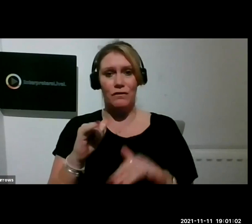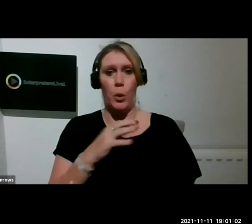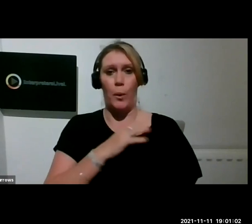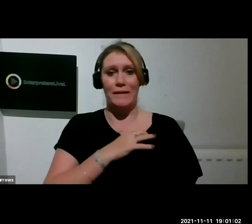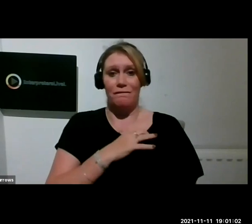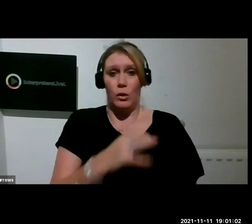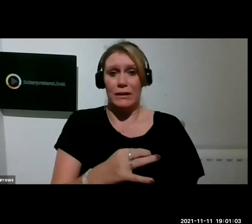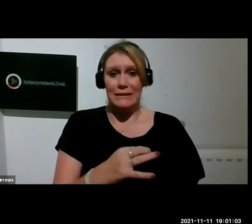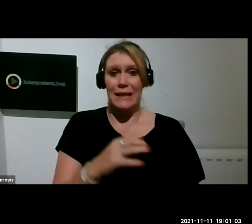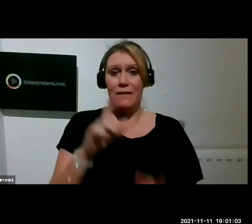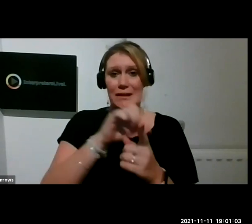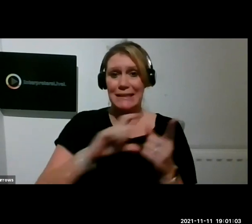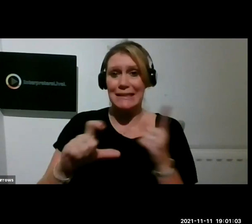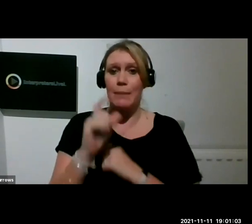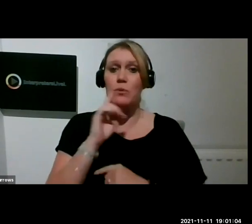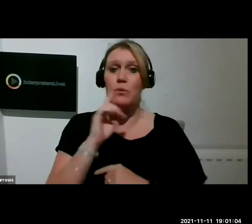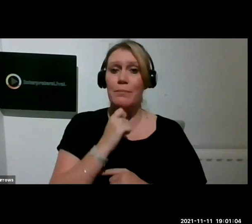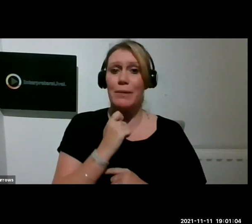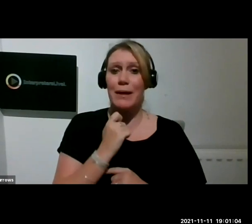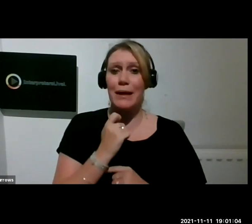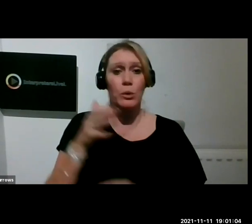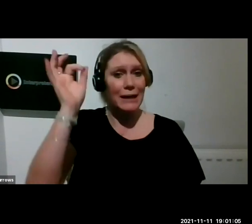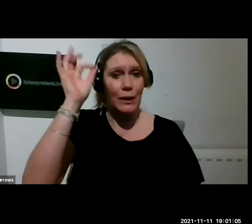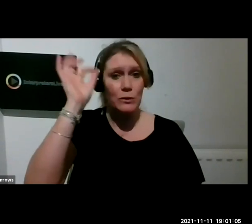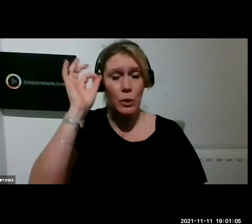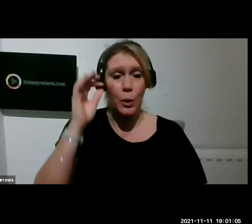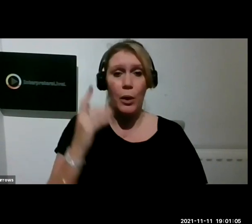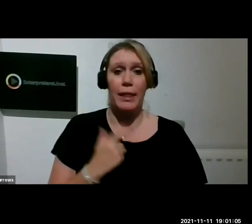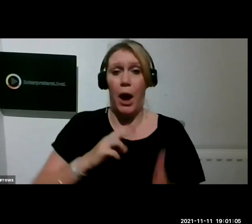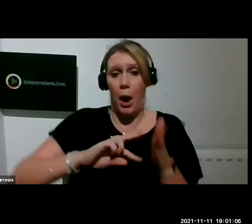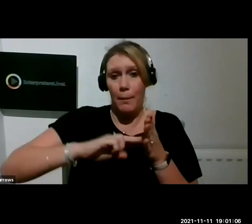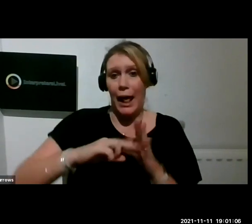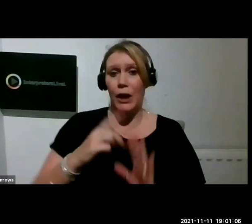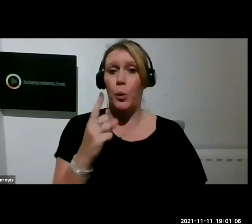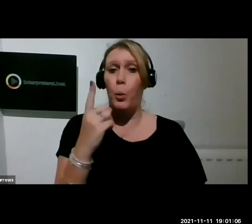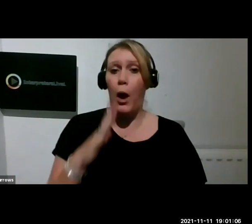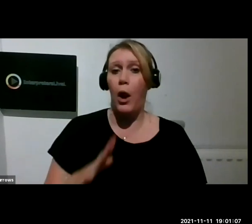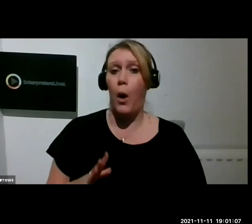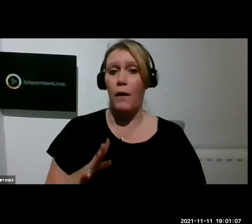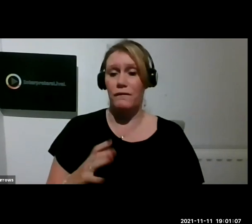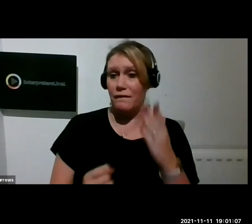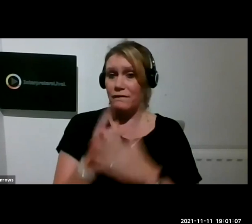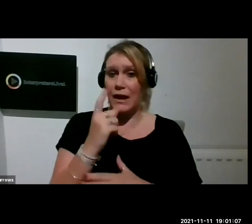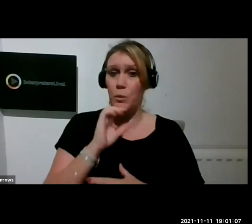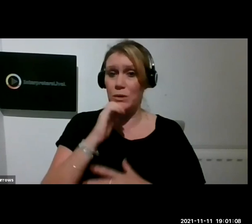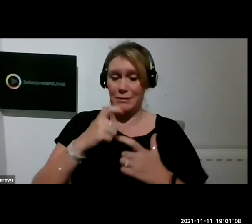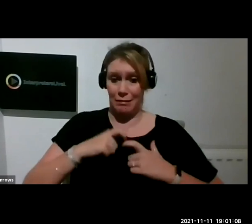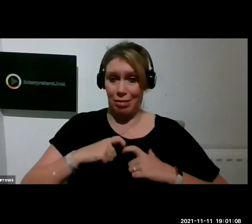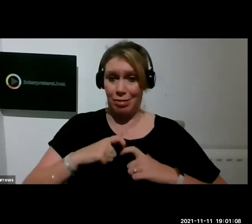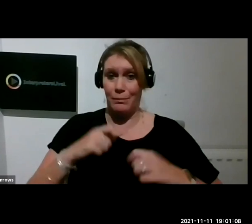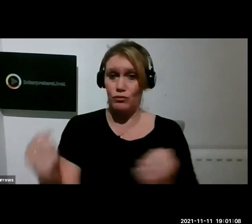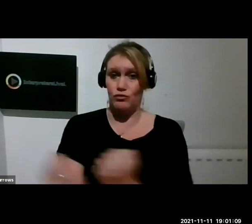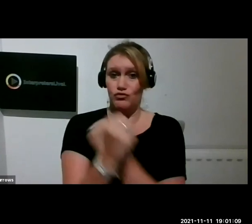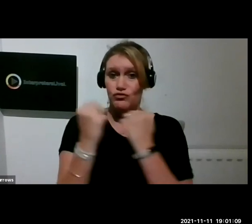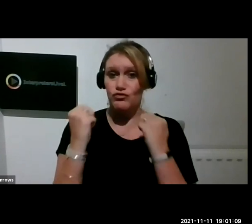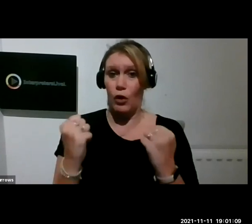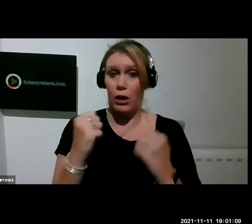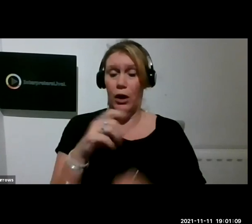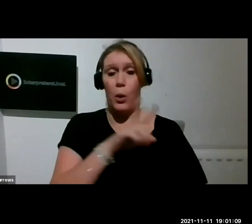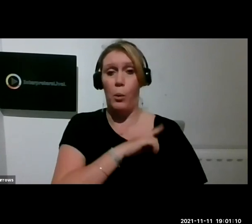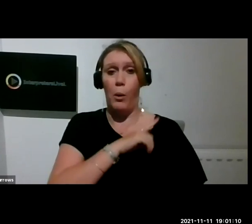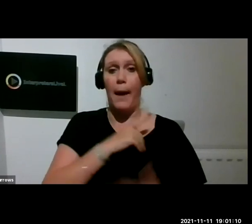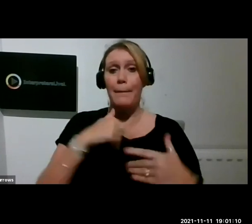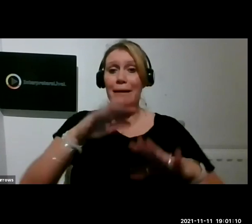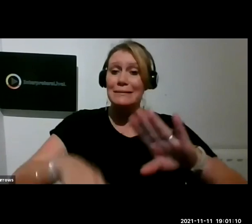People's Council that our planned one-off event would still be going strong in 2021. We set up Together